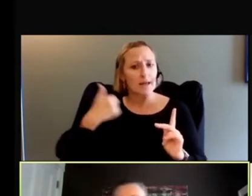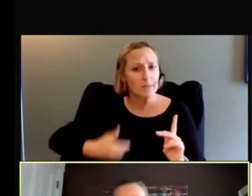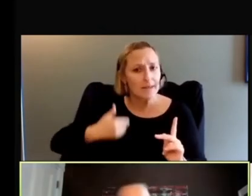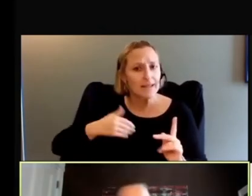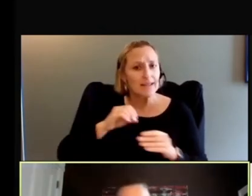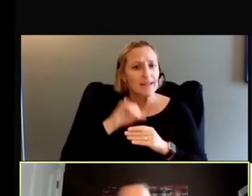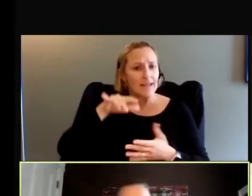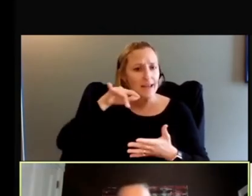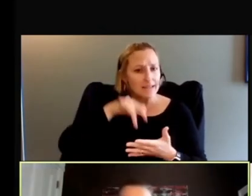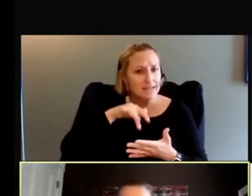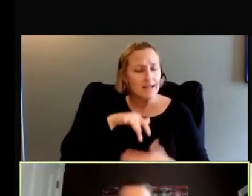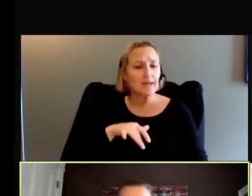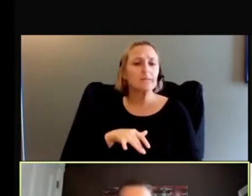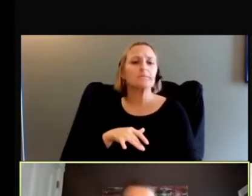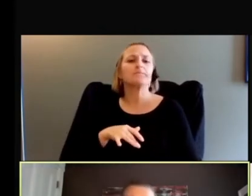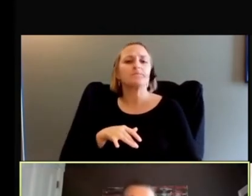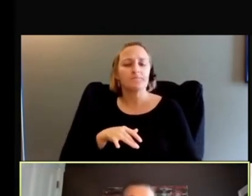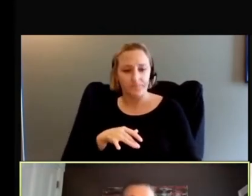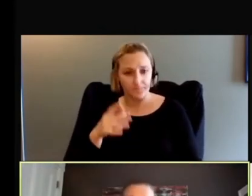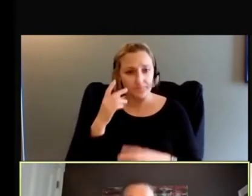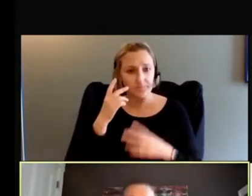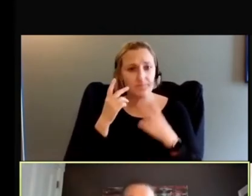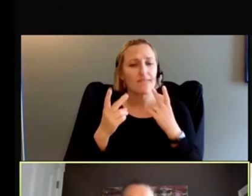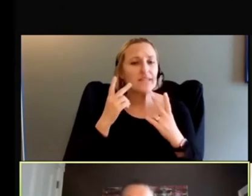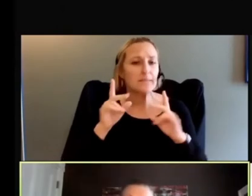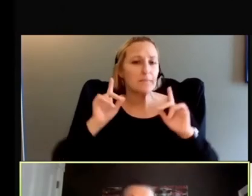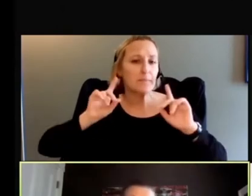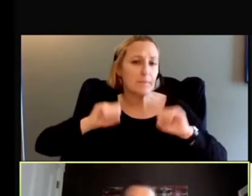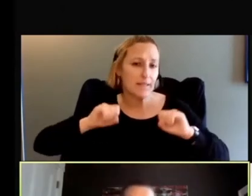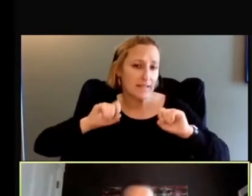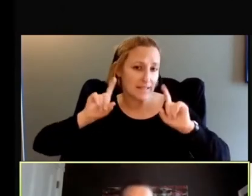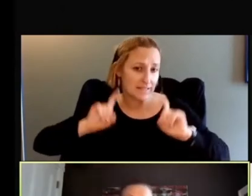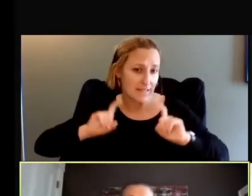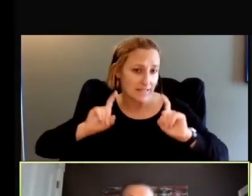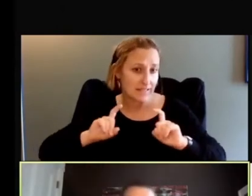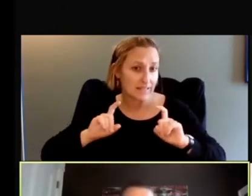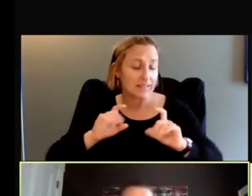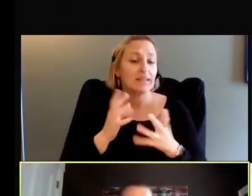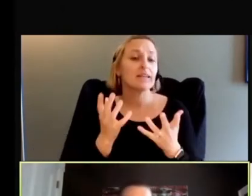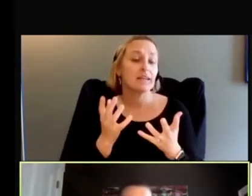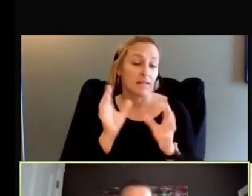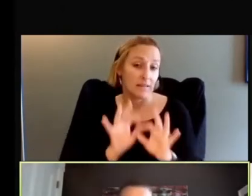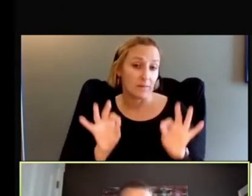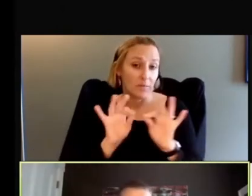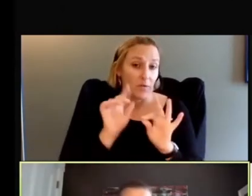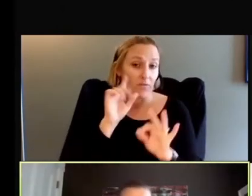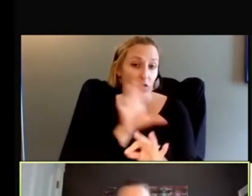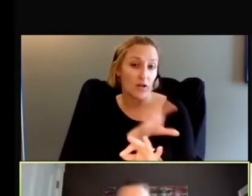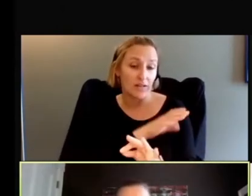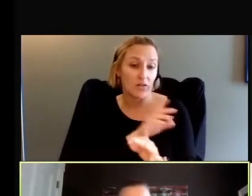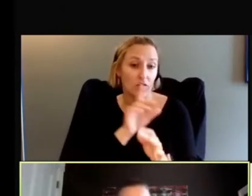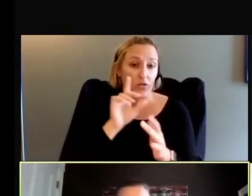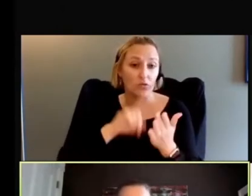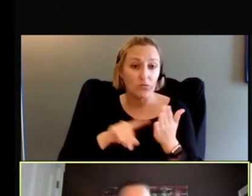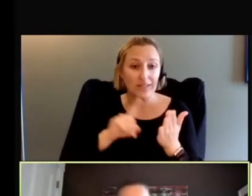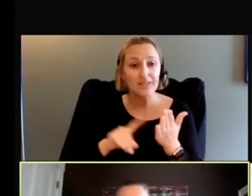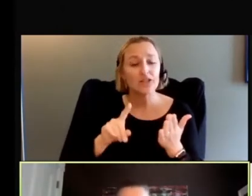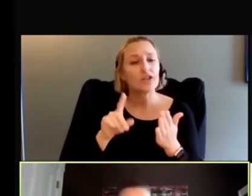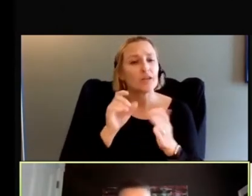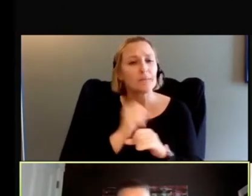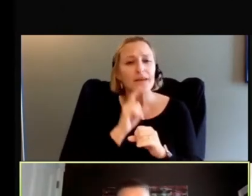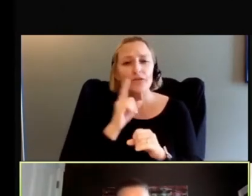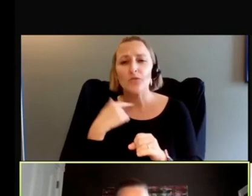is a huge piece of health literacy and clinical research. I think it's the idea that you test your materials at least even with